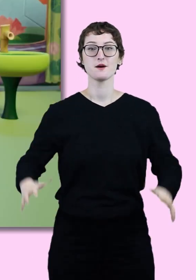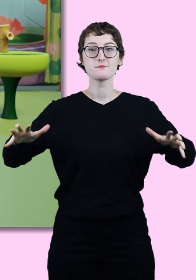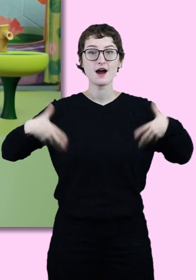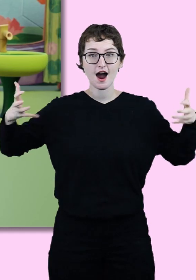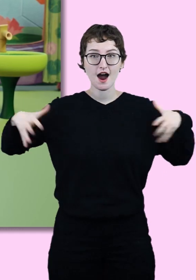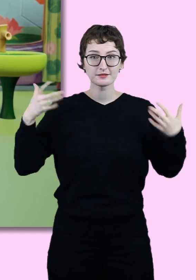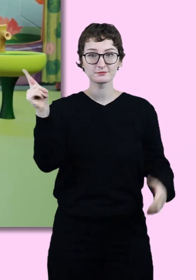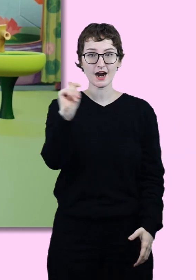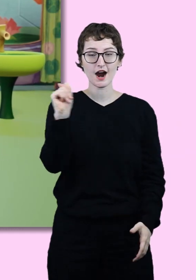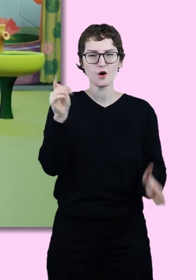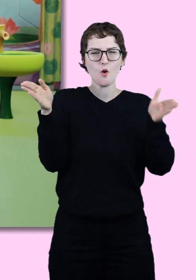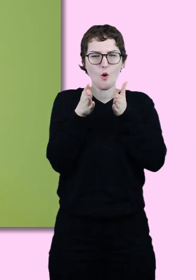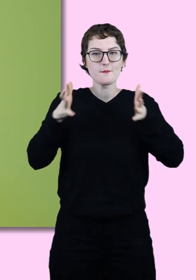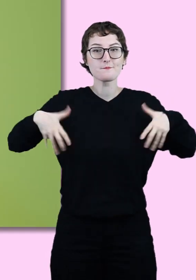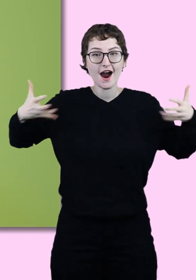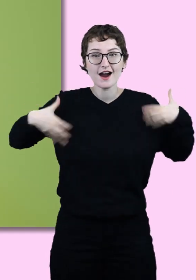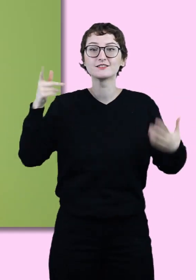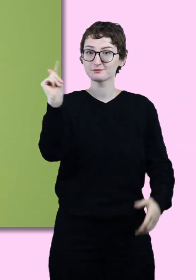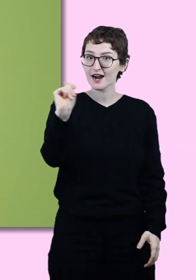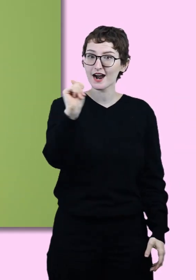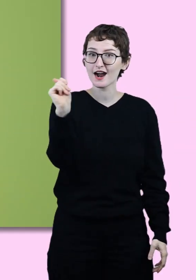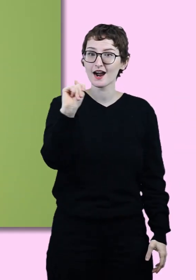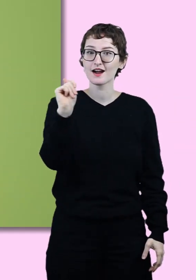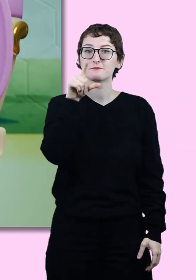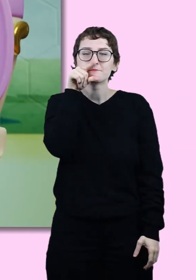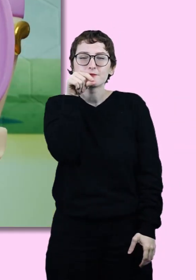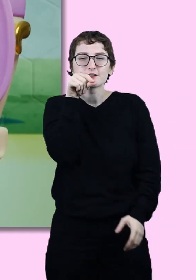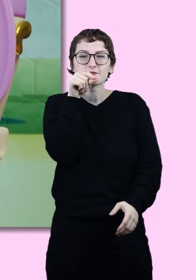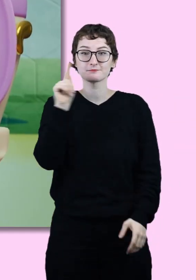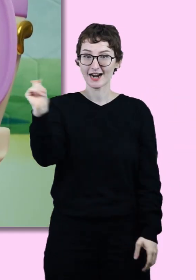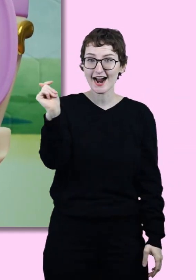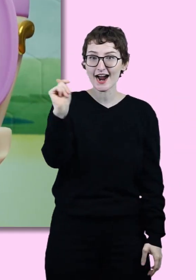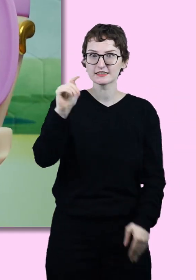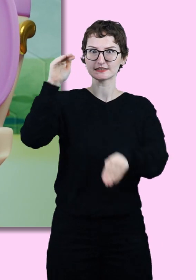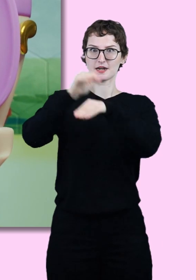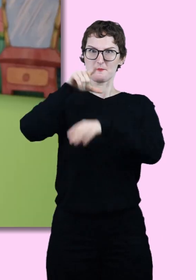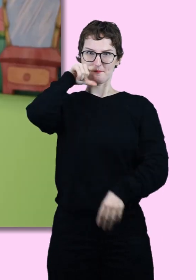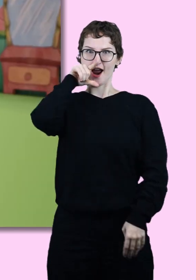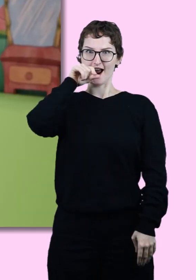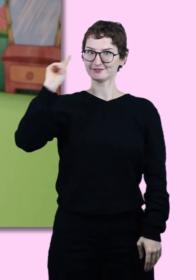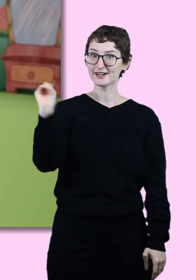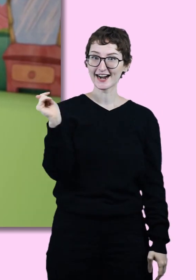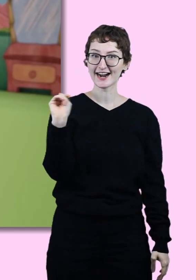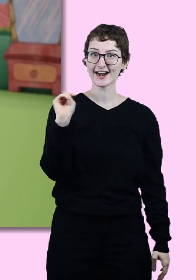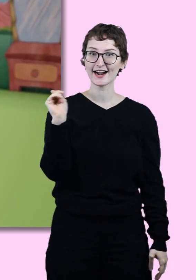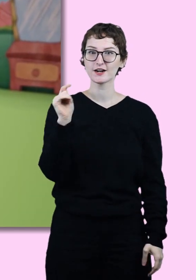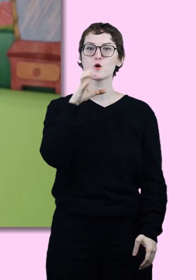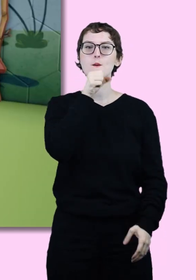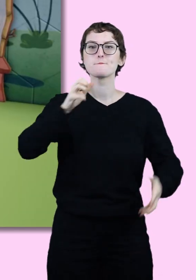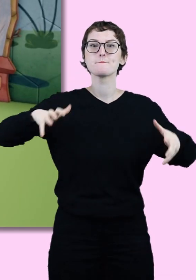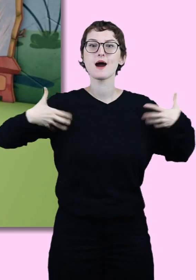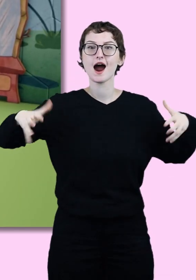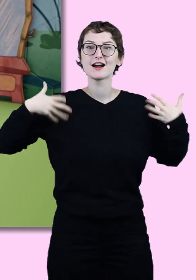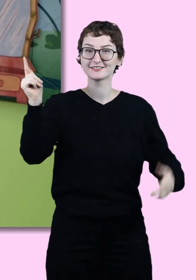Monkeys go potty. Capuchins go potty. Finches go potty. Nightingales go potty.